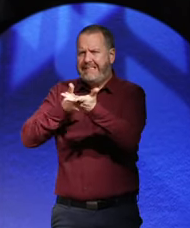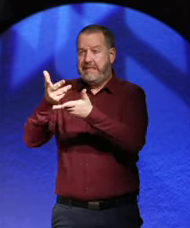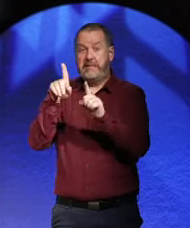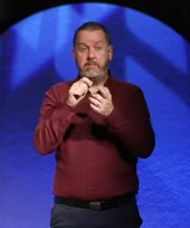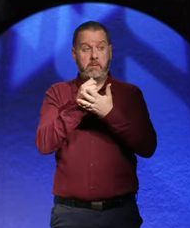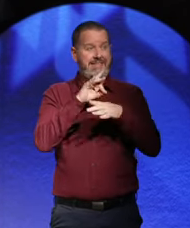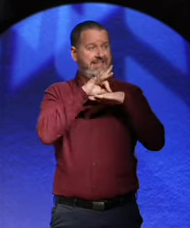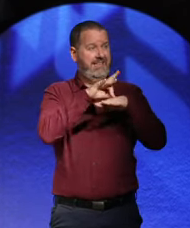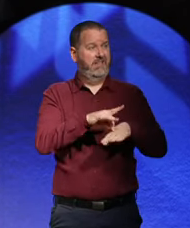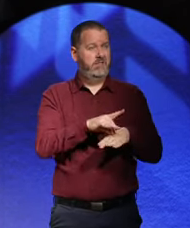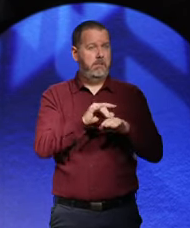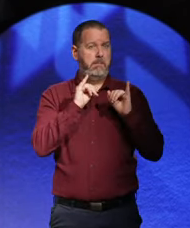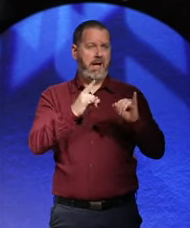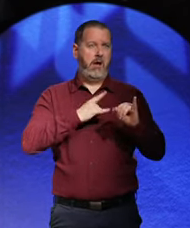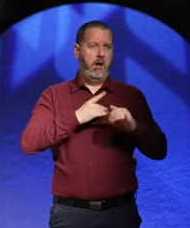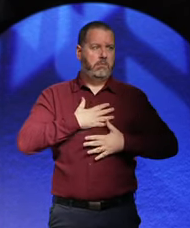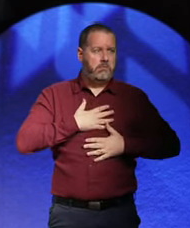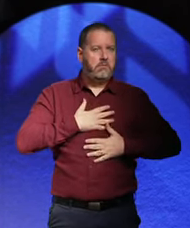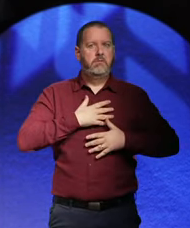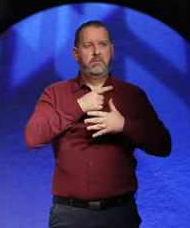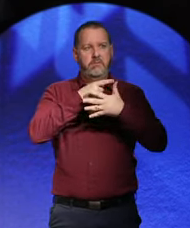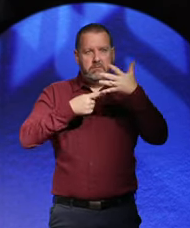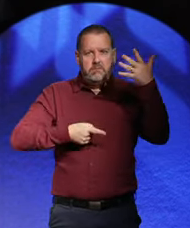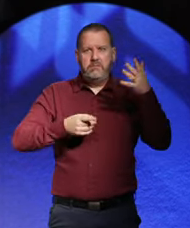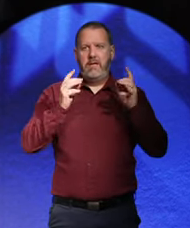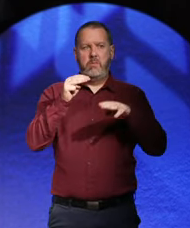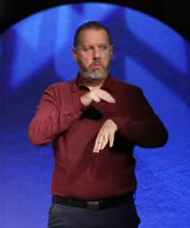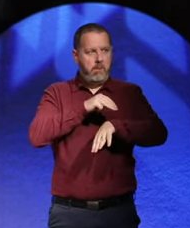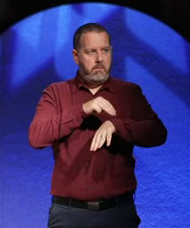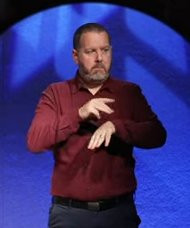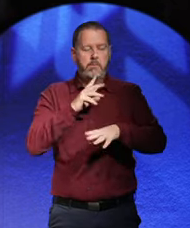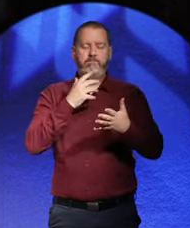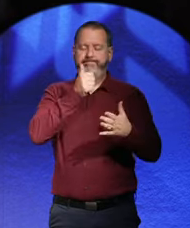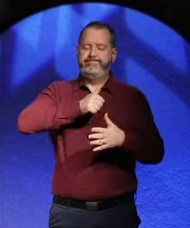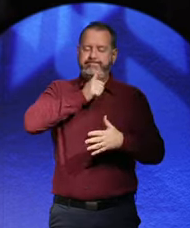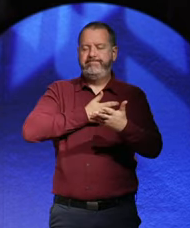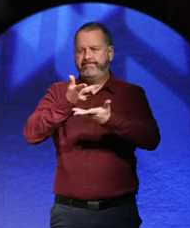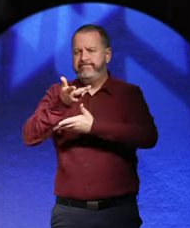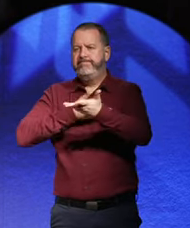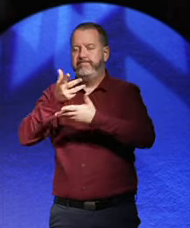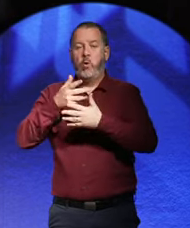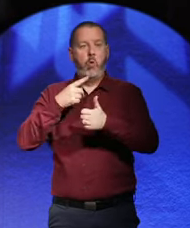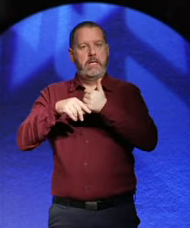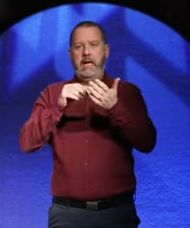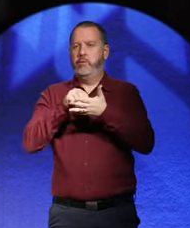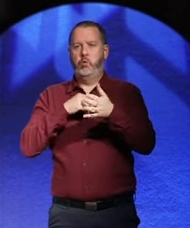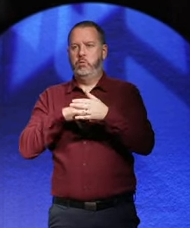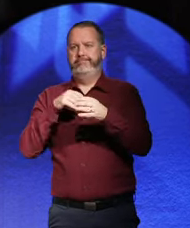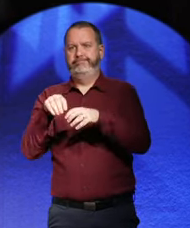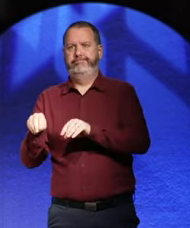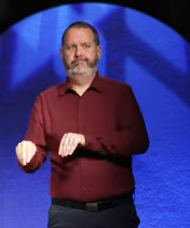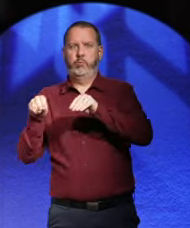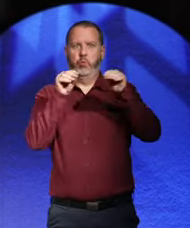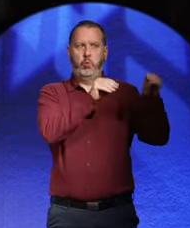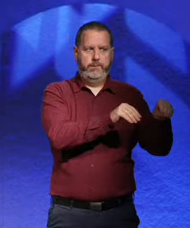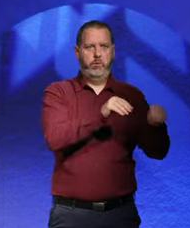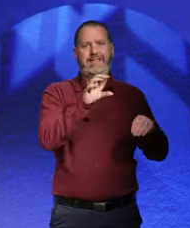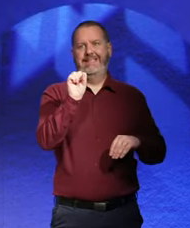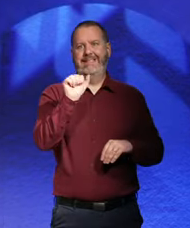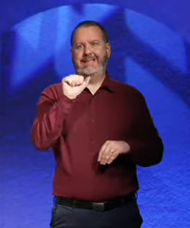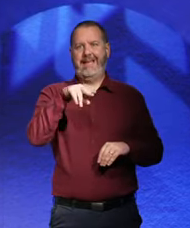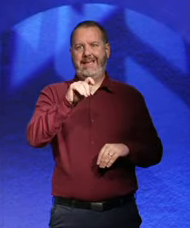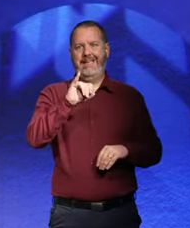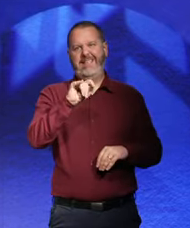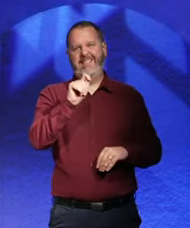he's got a bad heart and he's got all kinds of health problems. And he's always in a sanitarium. You know, the chancellor has to visit him in the